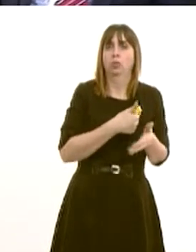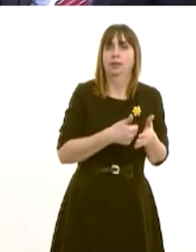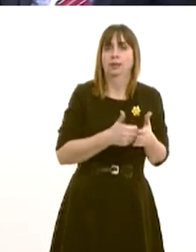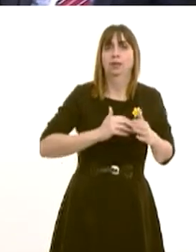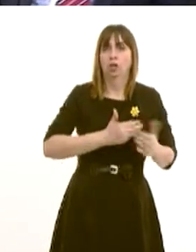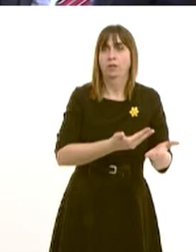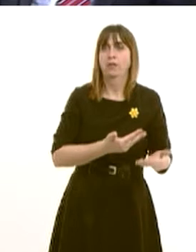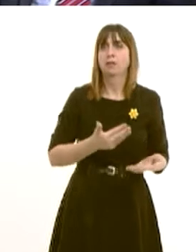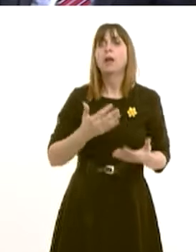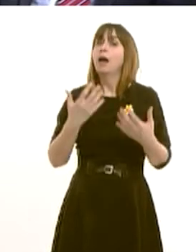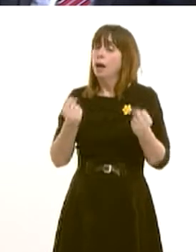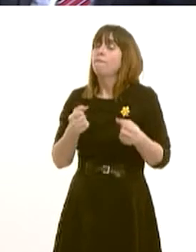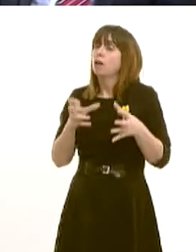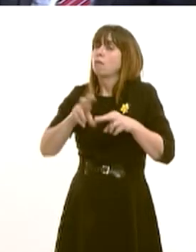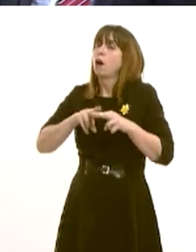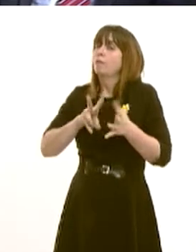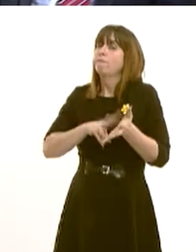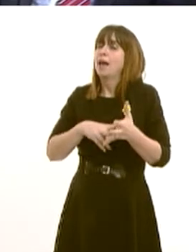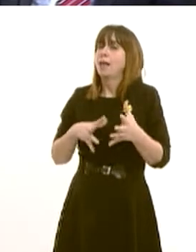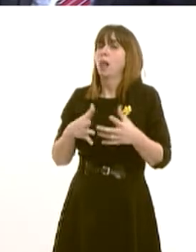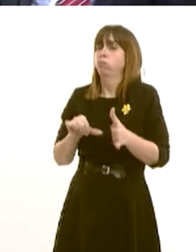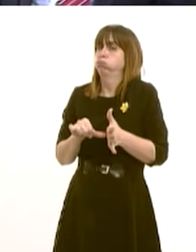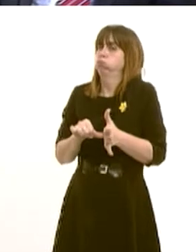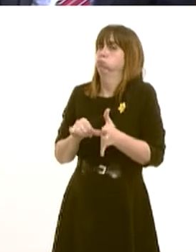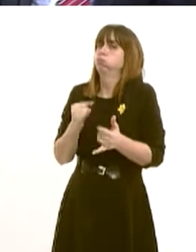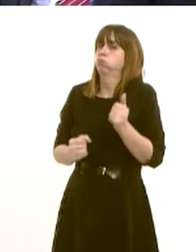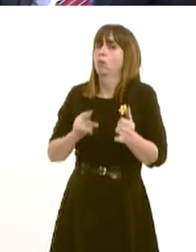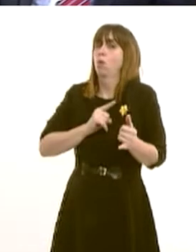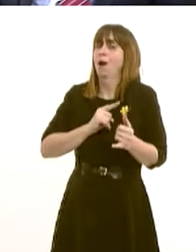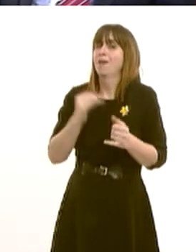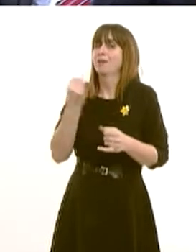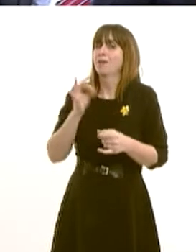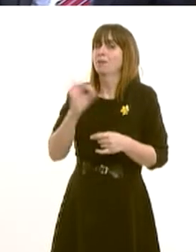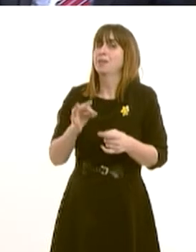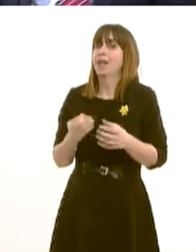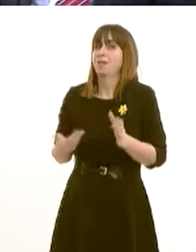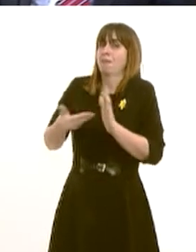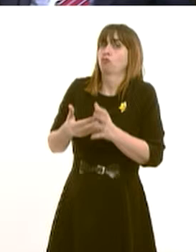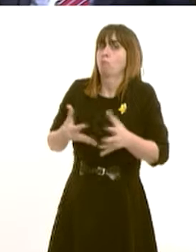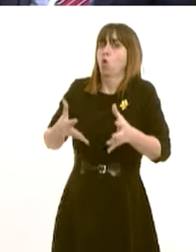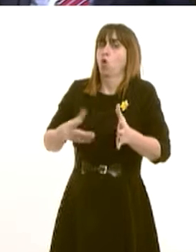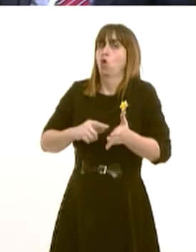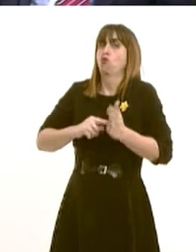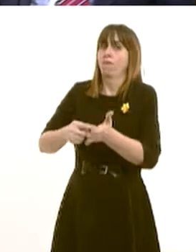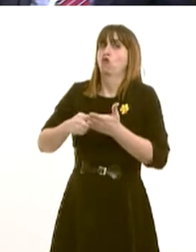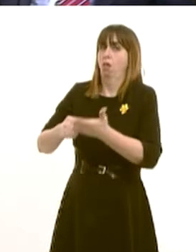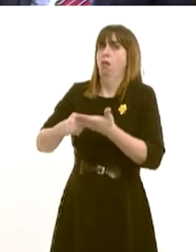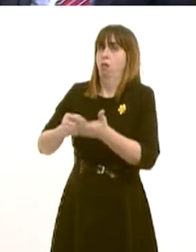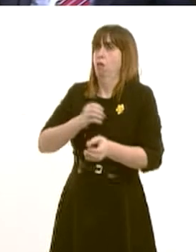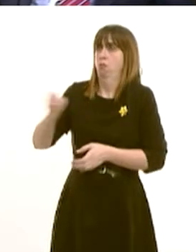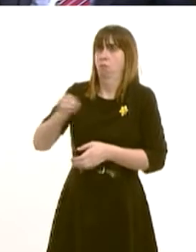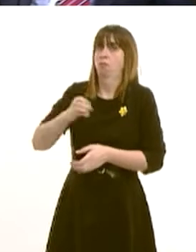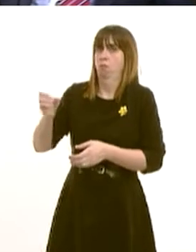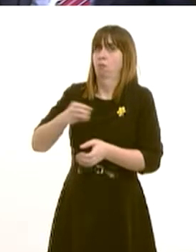service, so there's greater pressure on Cardiff and the Vale. For example, referrals over the last year have been 17% higher than the previous year. So